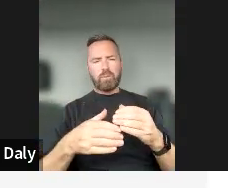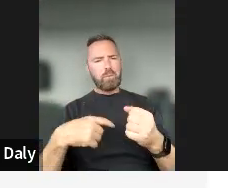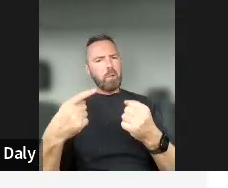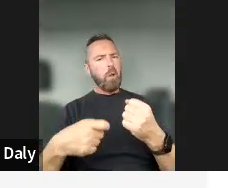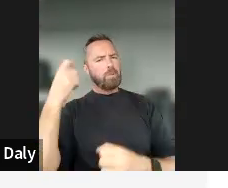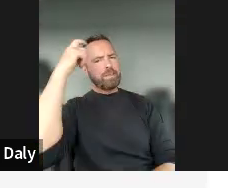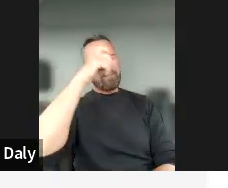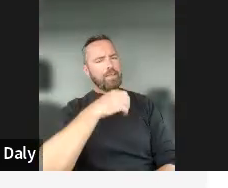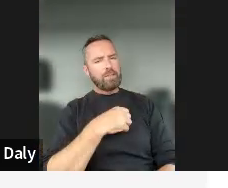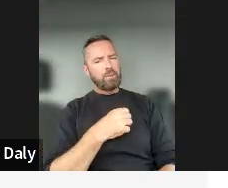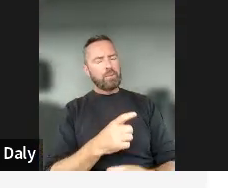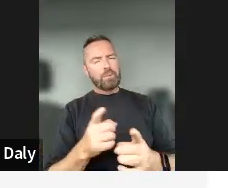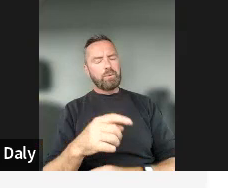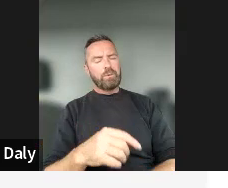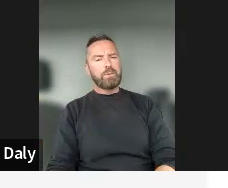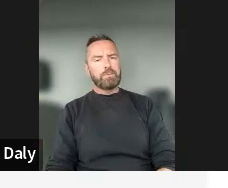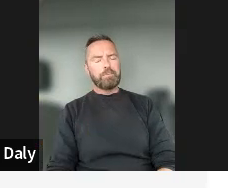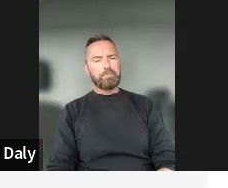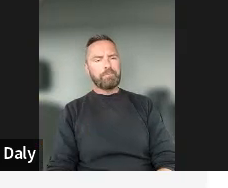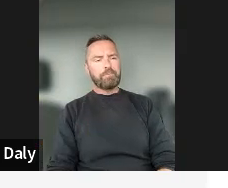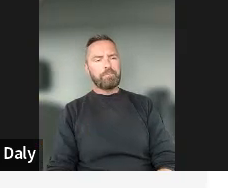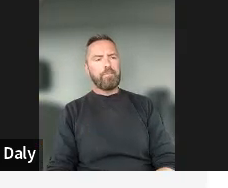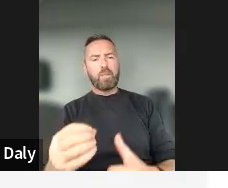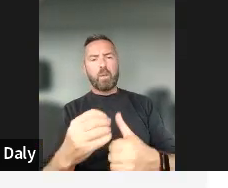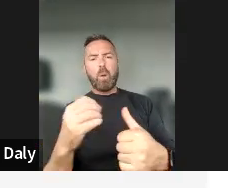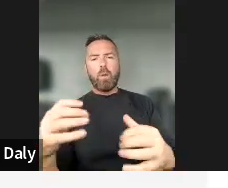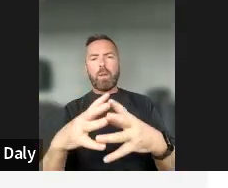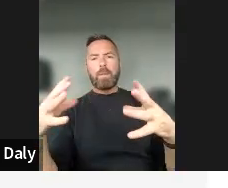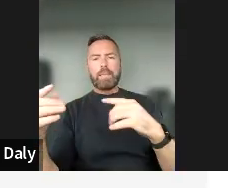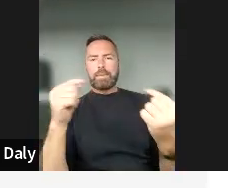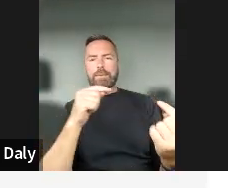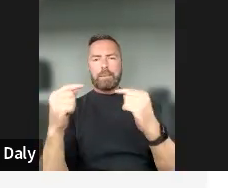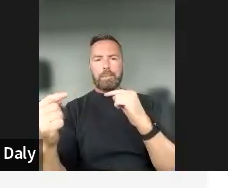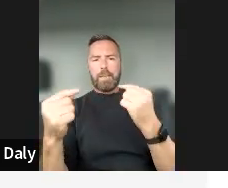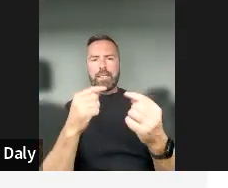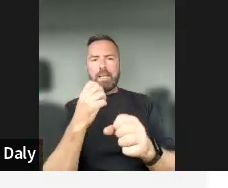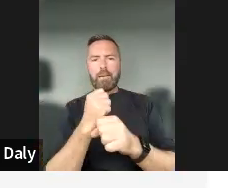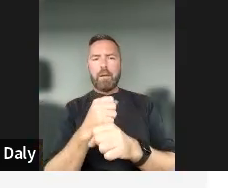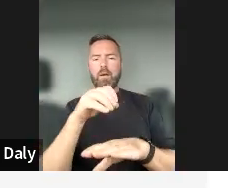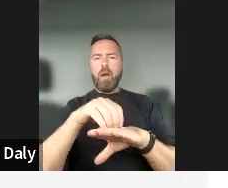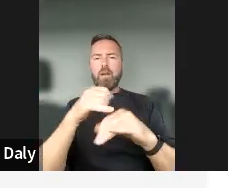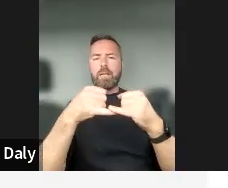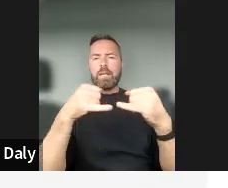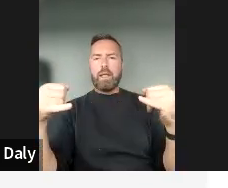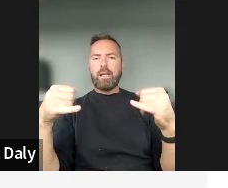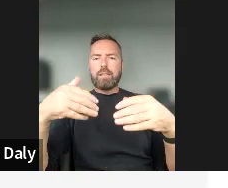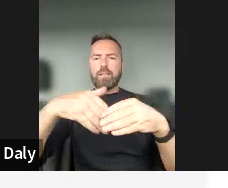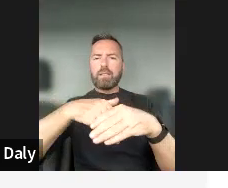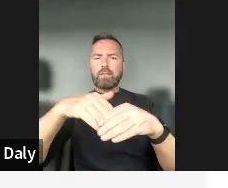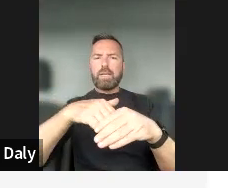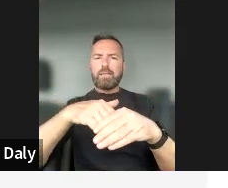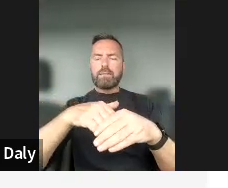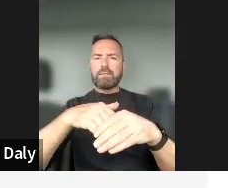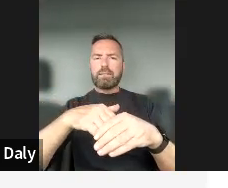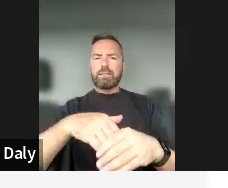And, uh, another big, um, um, debate that we had actually was around online content moderation. And it was